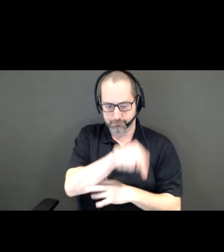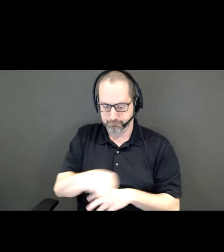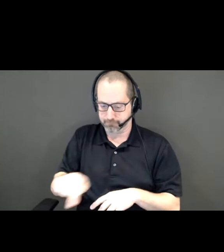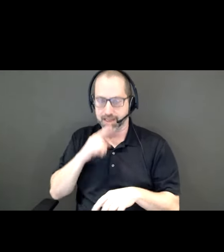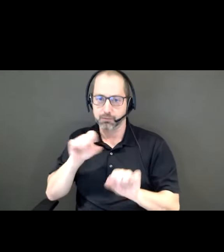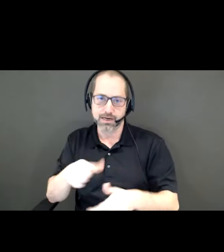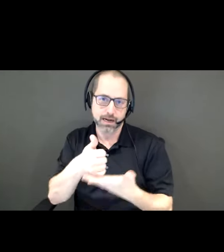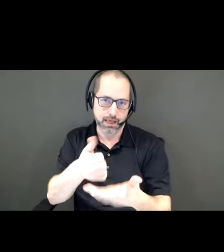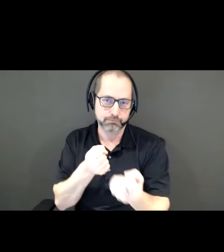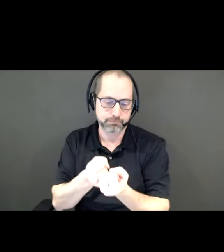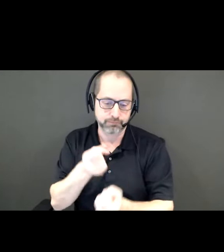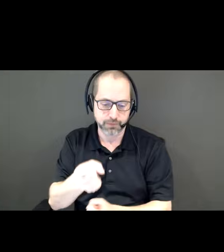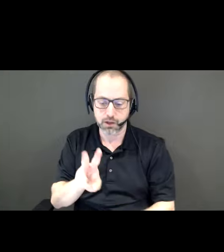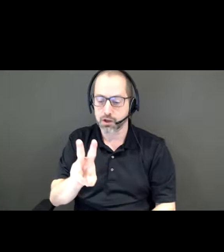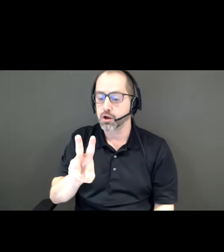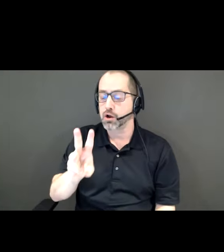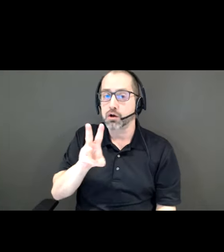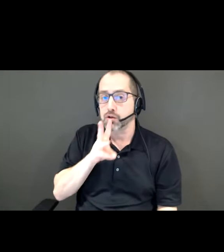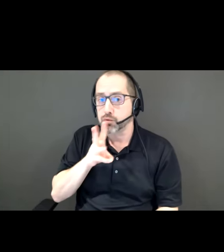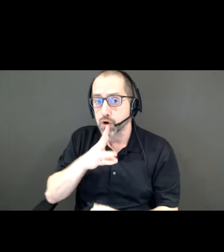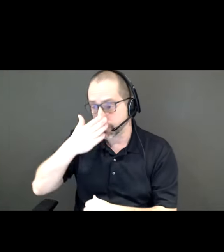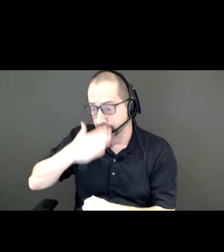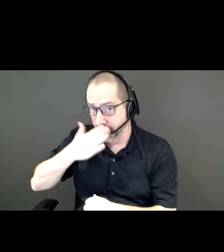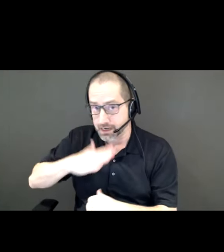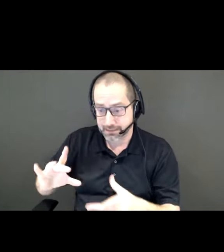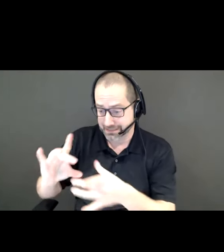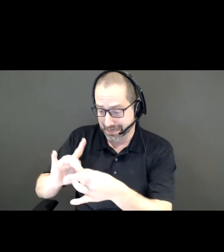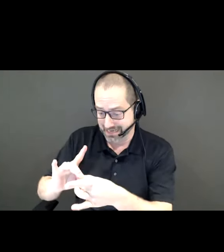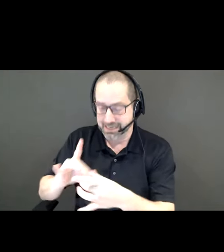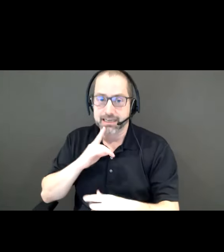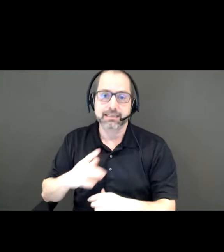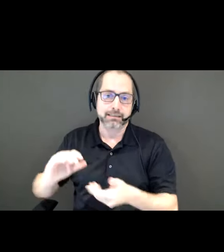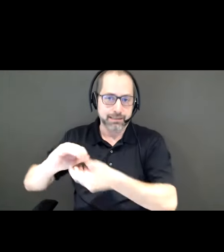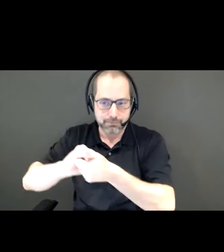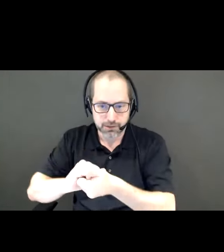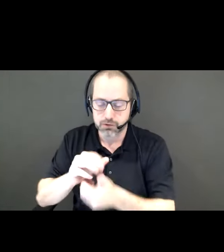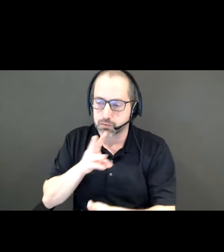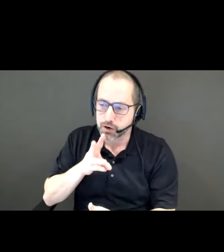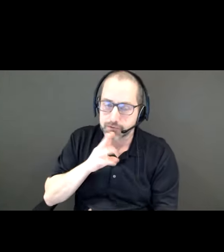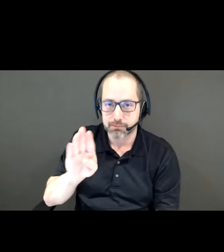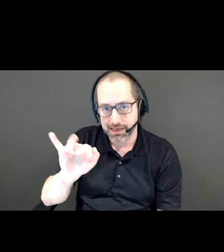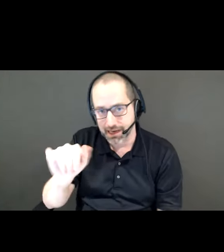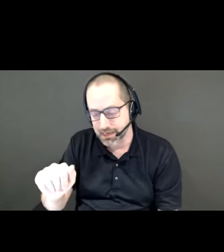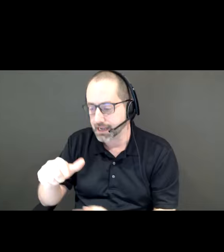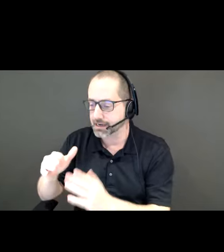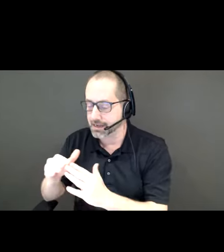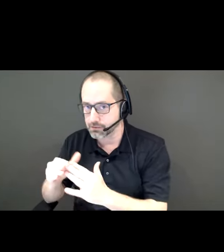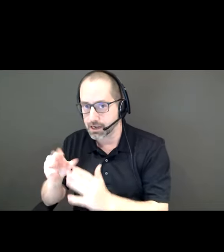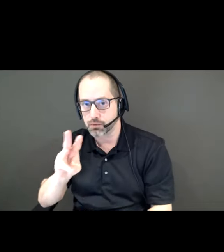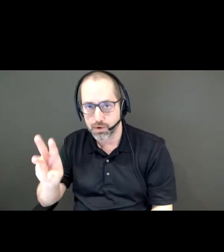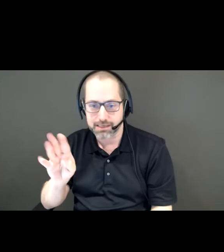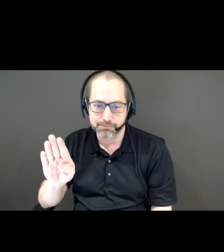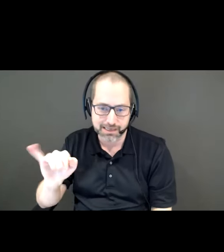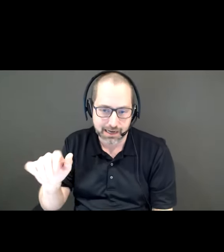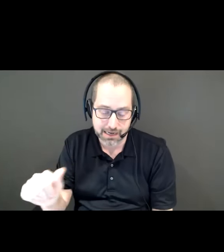Waterfront Reconnect is a collaboration between the Bentway, the City of Toronto, the Waterfront BIA and the Downtown West BIA. It's a